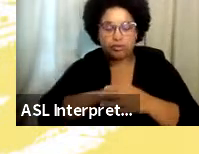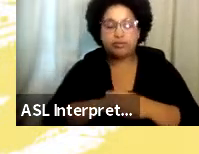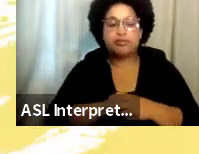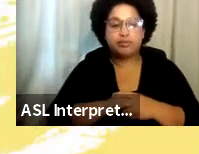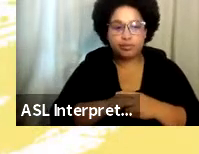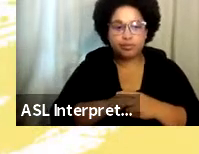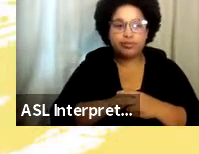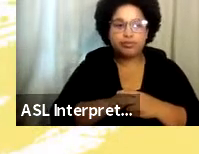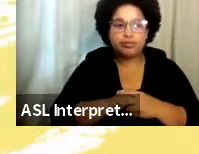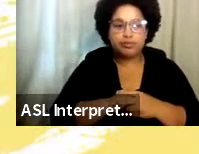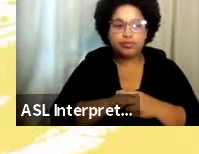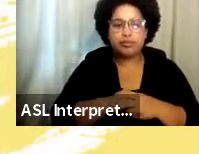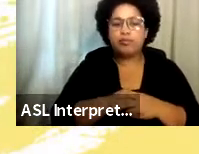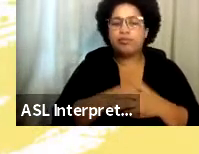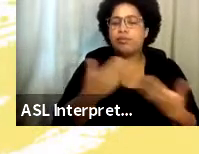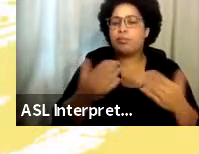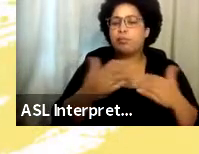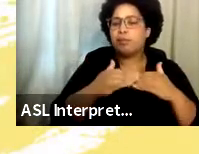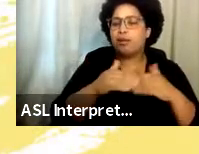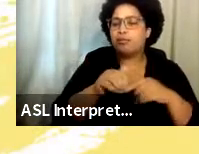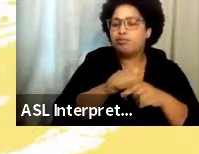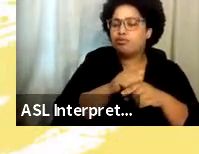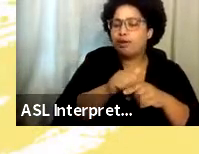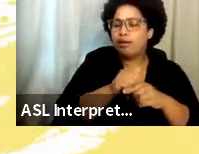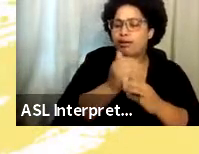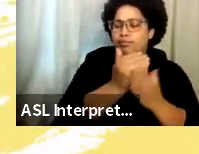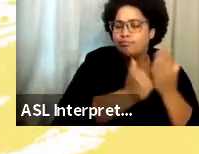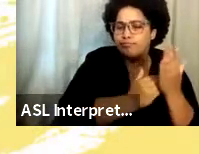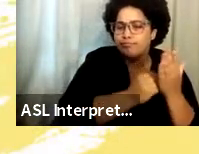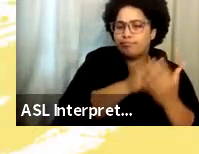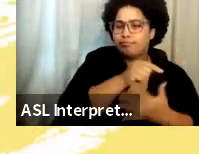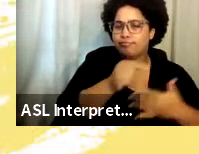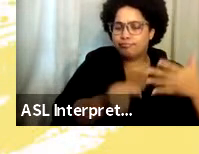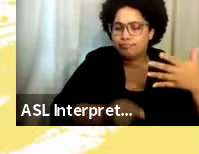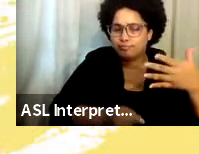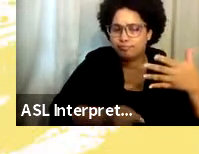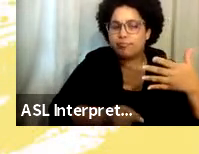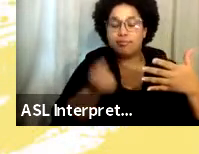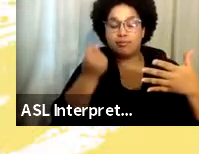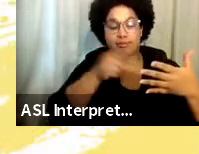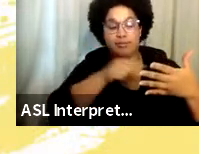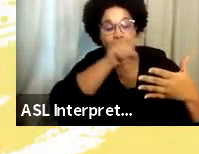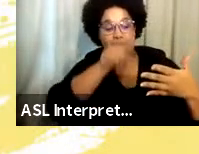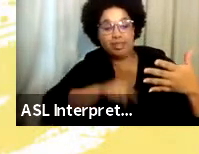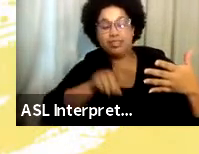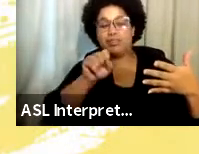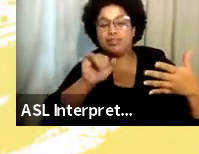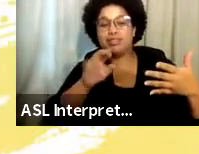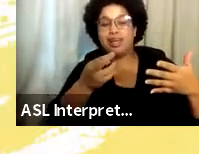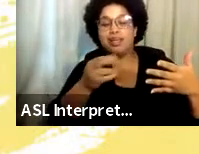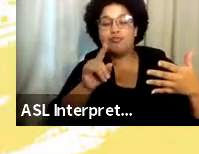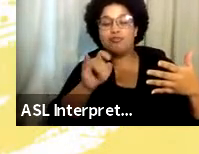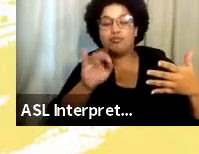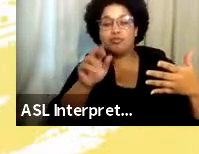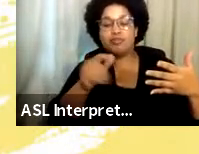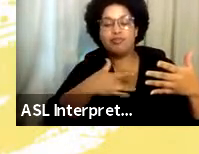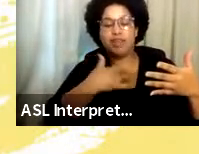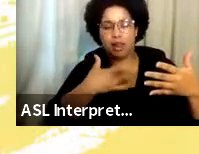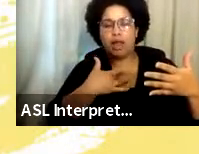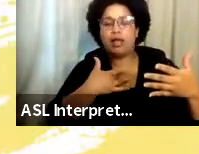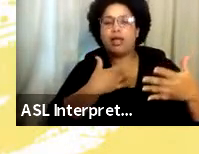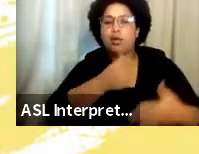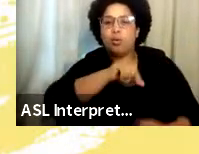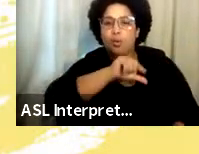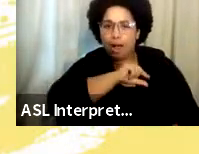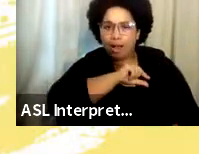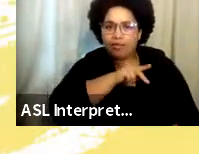The areas of minimum training listed here are what SAG-AFTRA believes a qualified professional